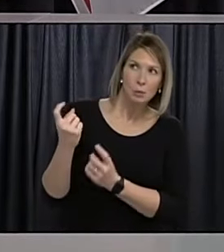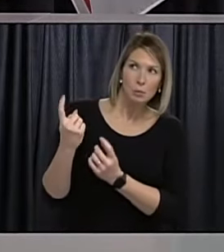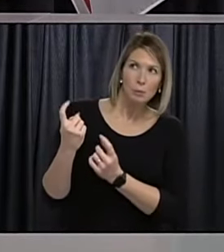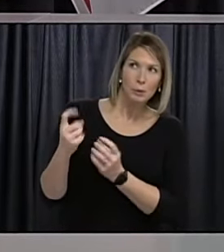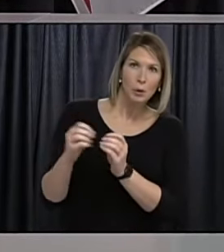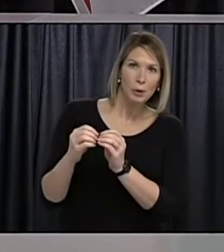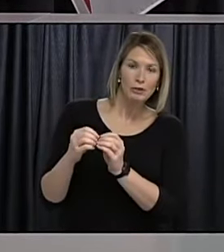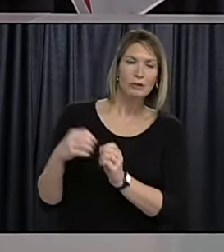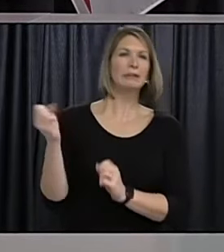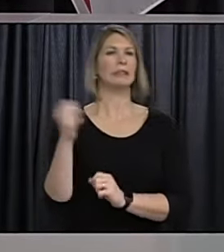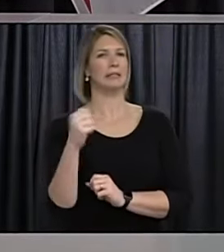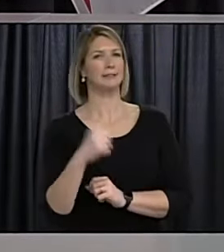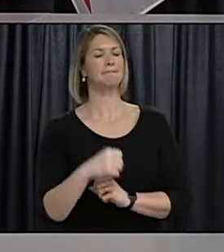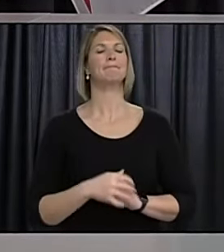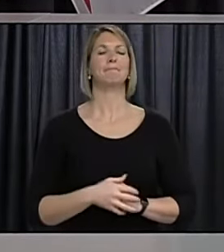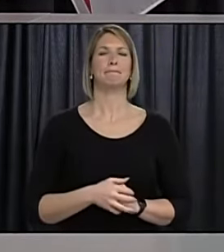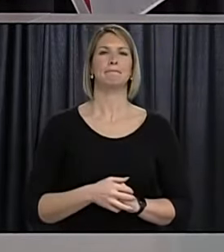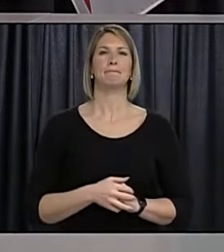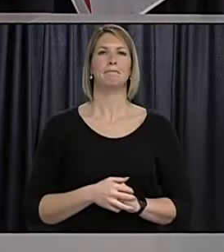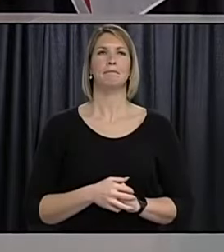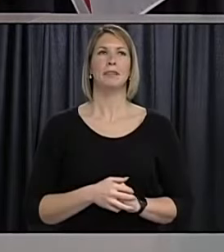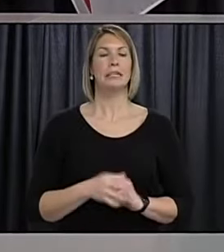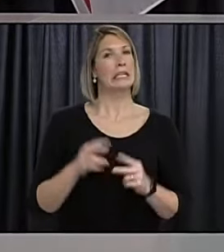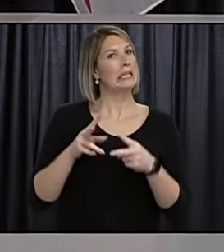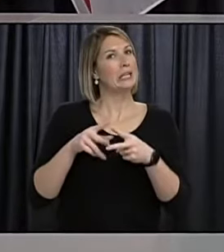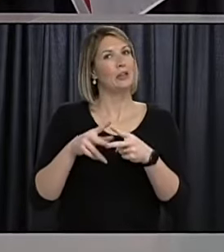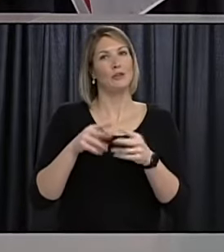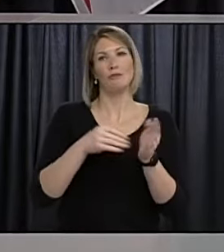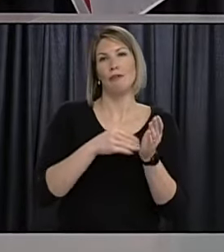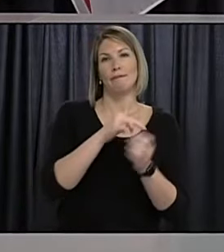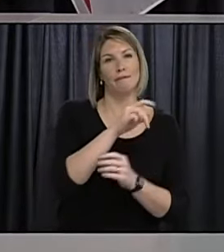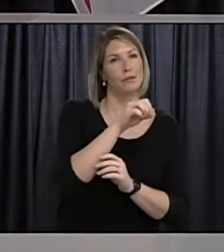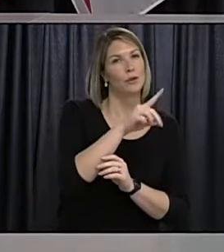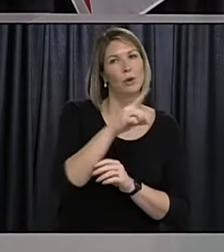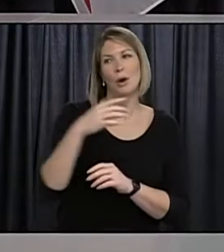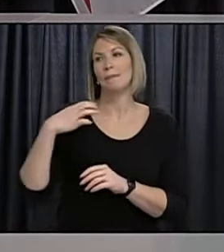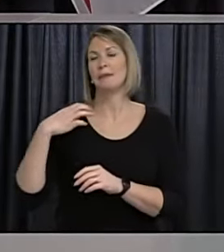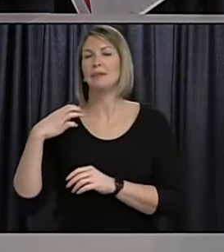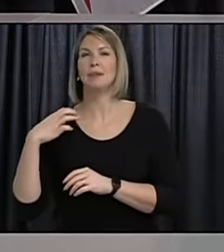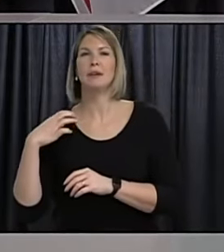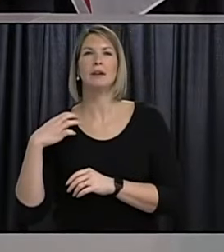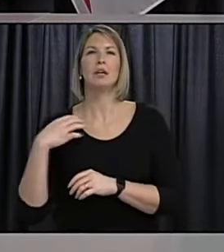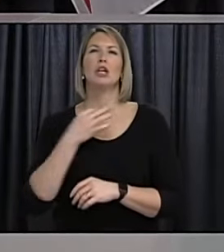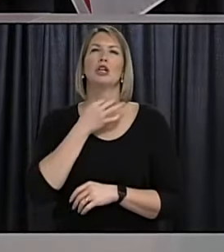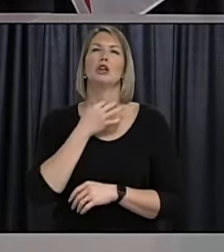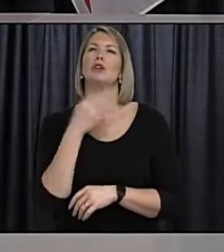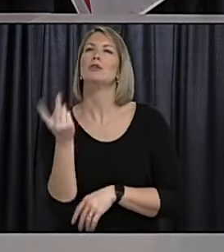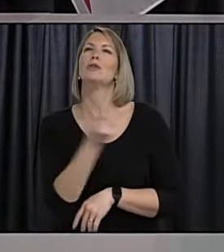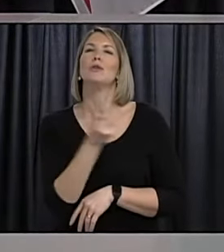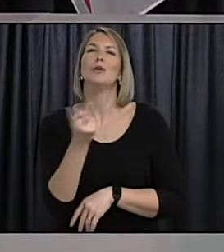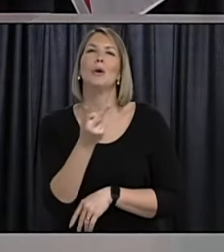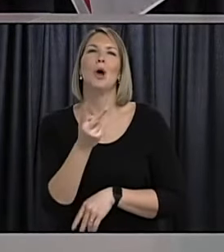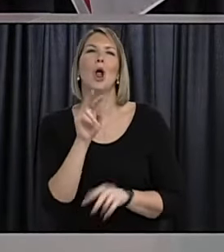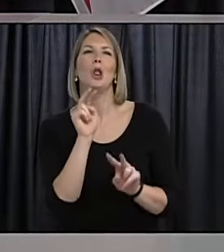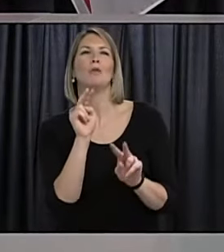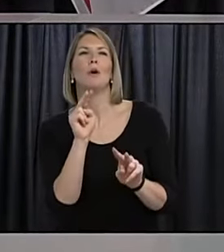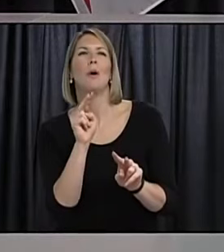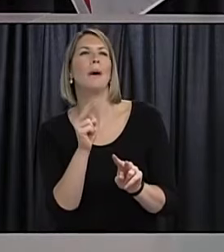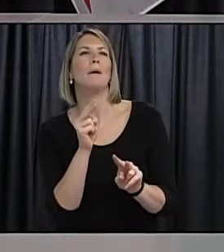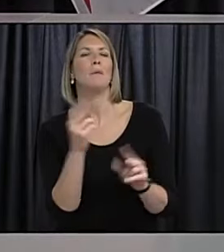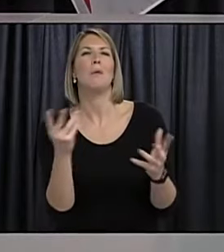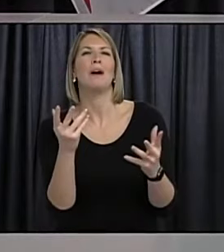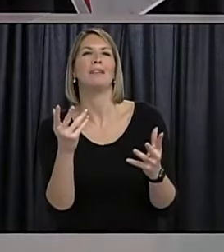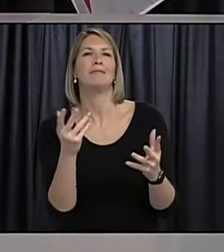do um for the minister and dr fitzgerald what are you looking most forward to for this holiday break that i'm